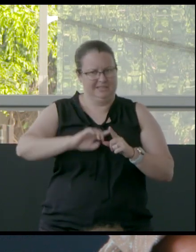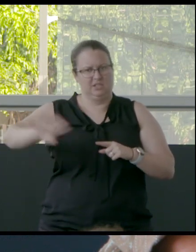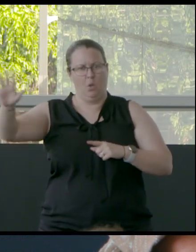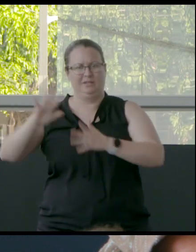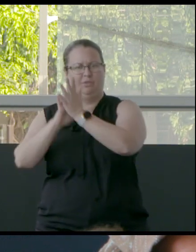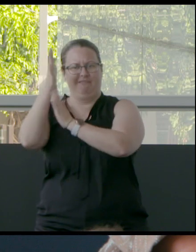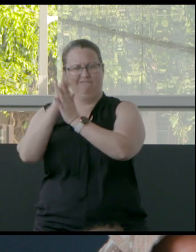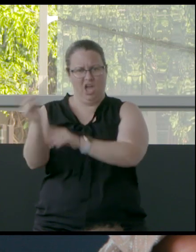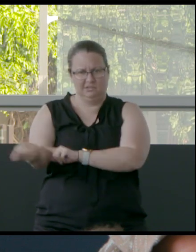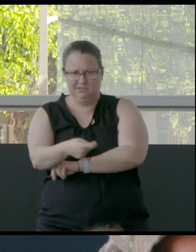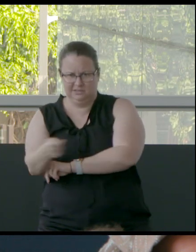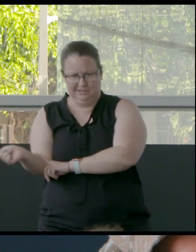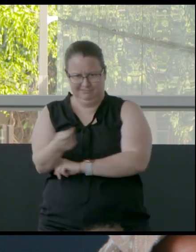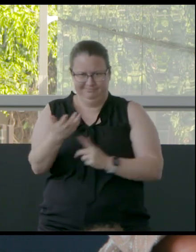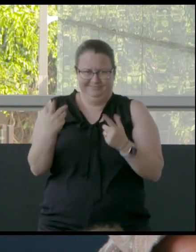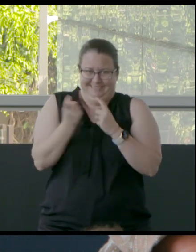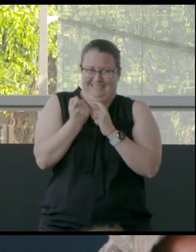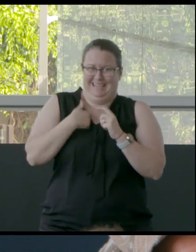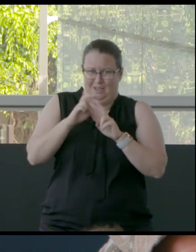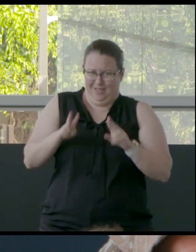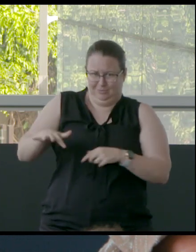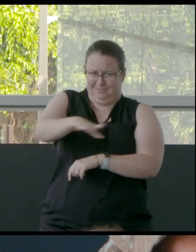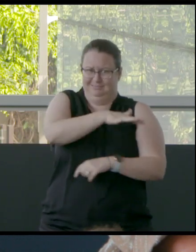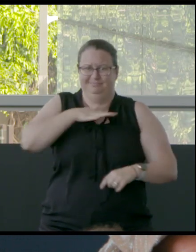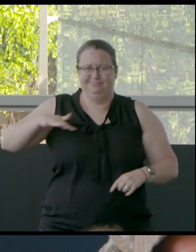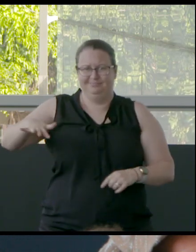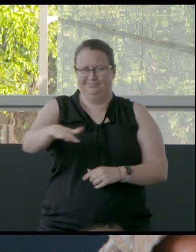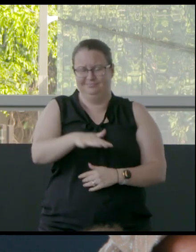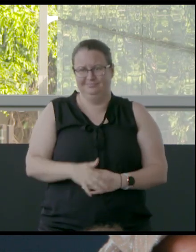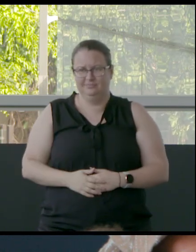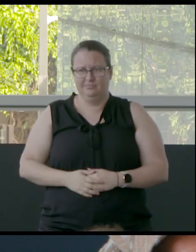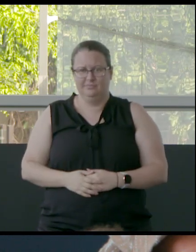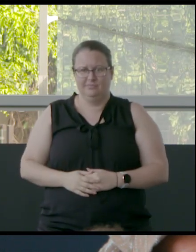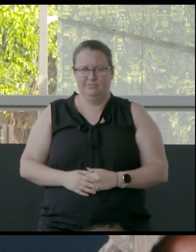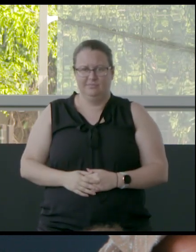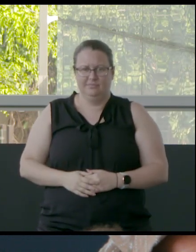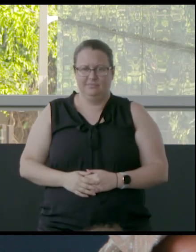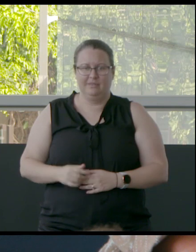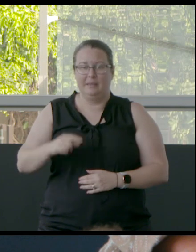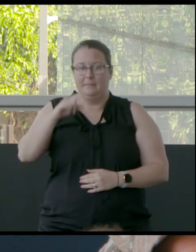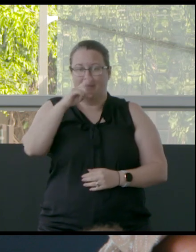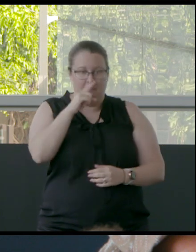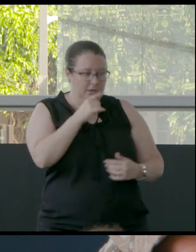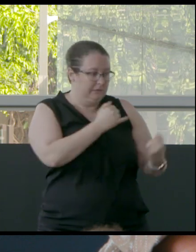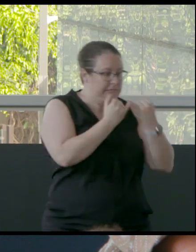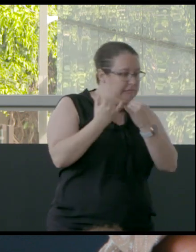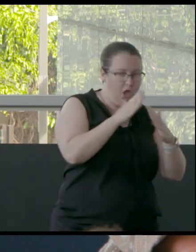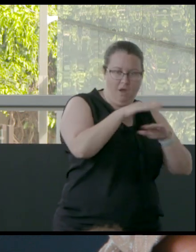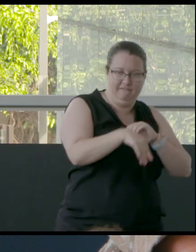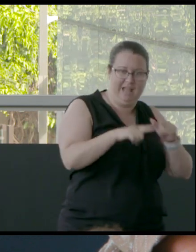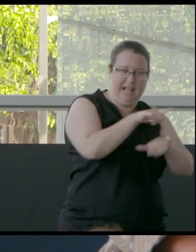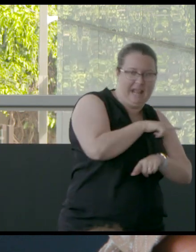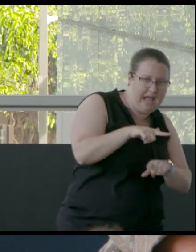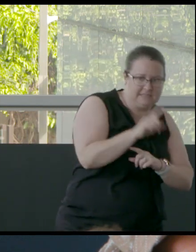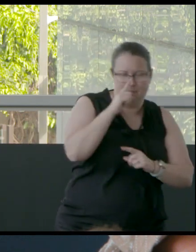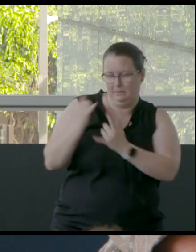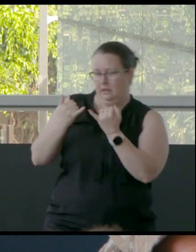to combat the fires that surround us all. There's a competing agenda for land and competing agenda for water. And